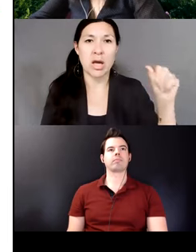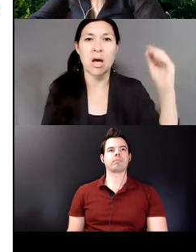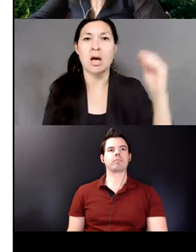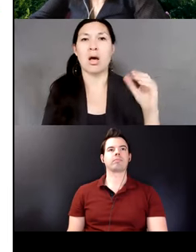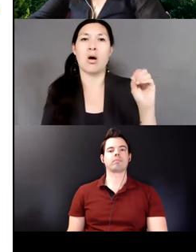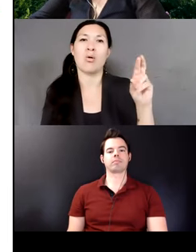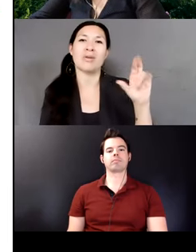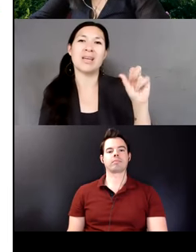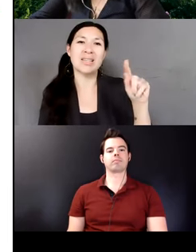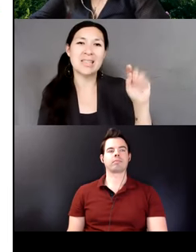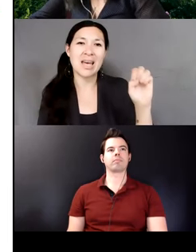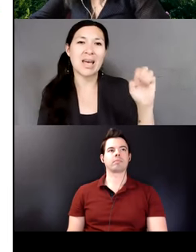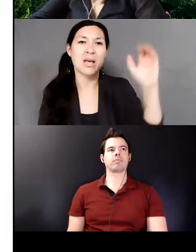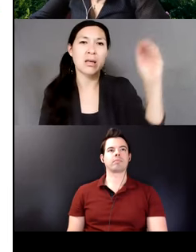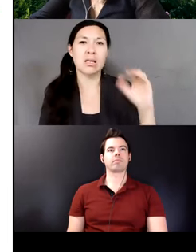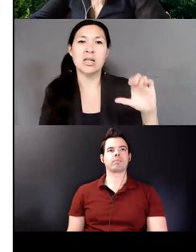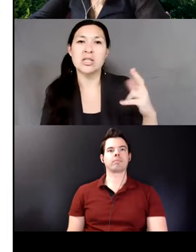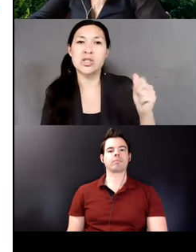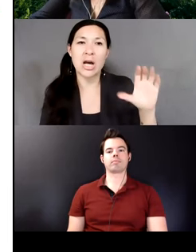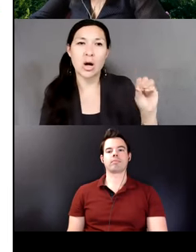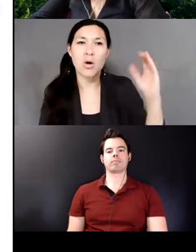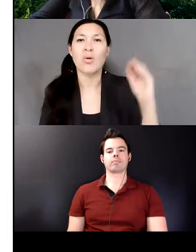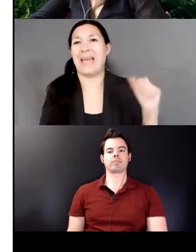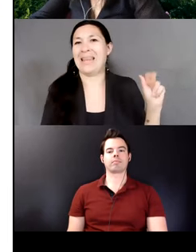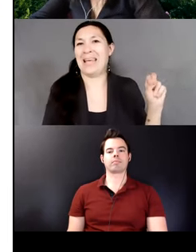Quechua is spoken in the Andes of Bolivia.